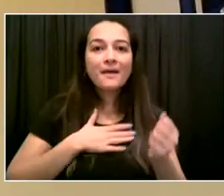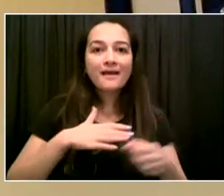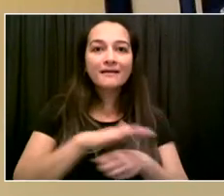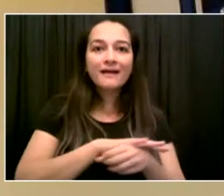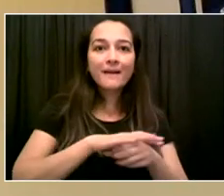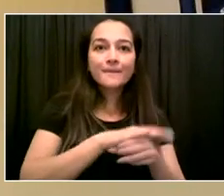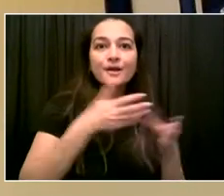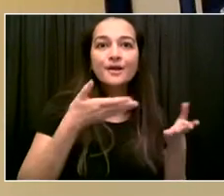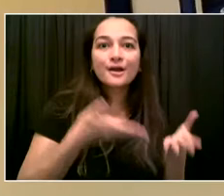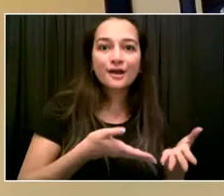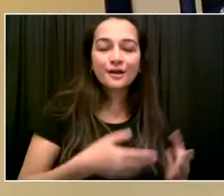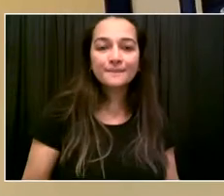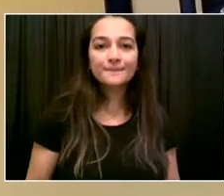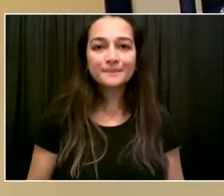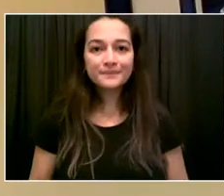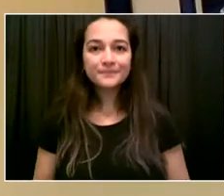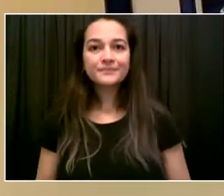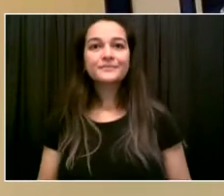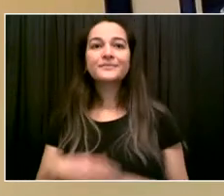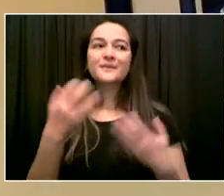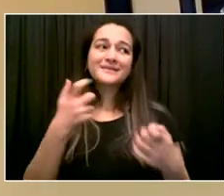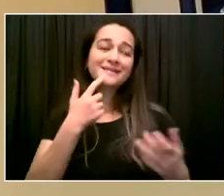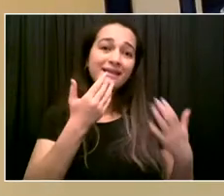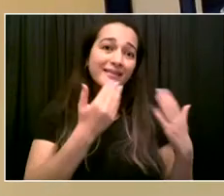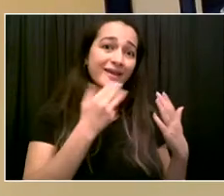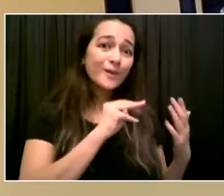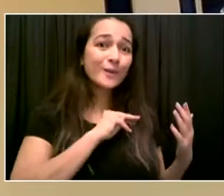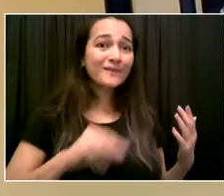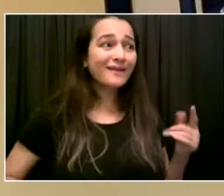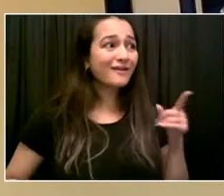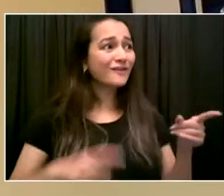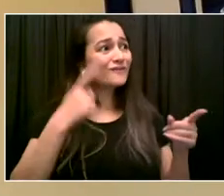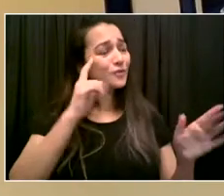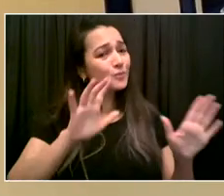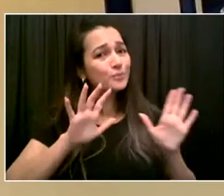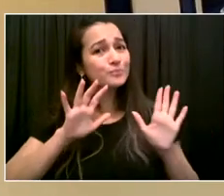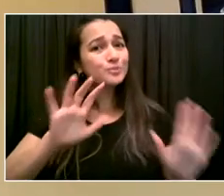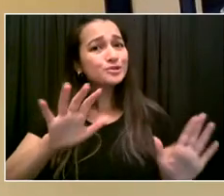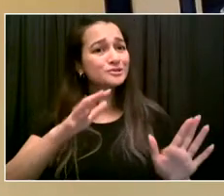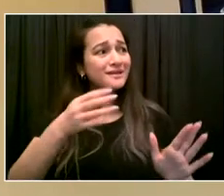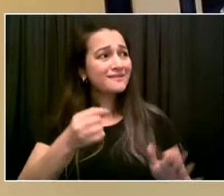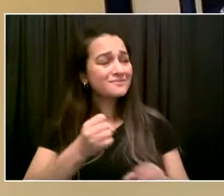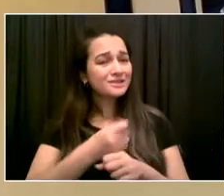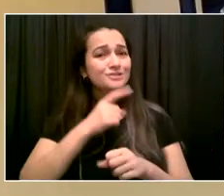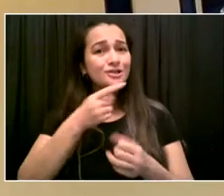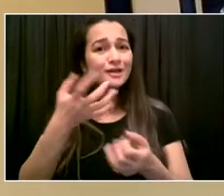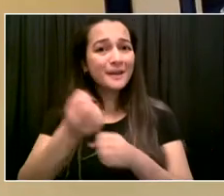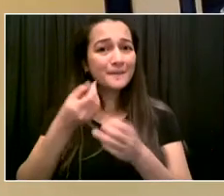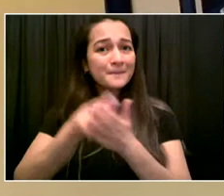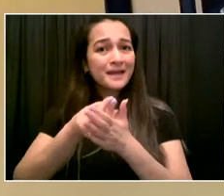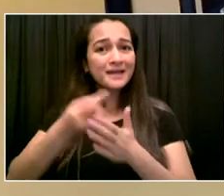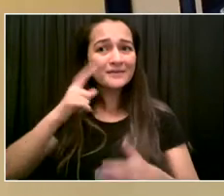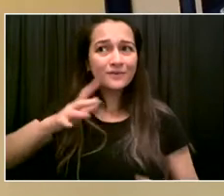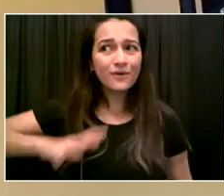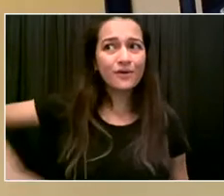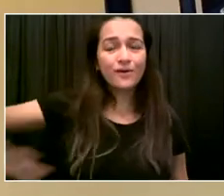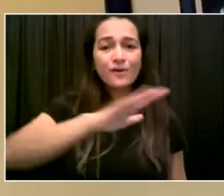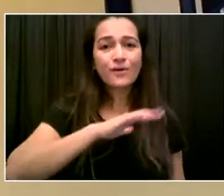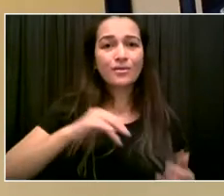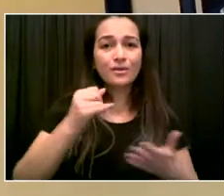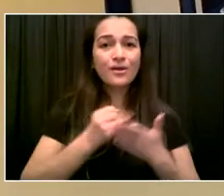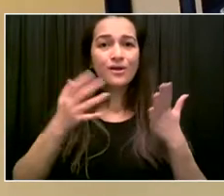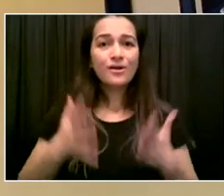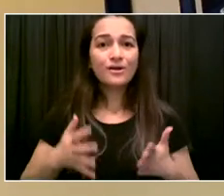Thanks to this support, I will be able to—the performance is going to be at this venue called Envy of Buck Cafe, which is in the Bronx.